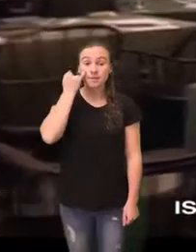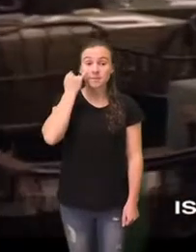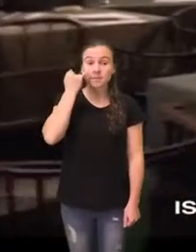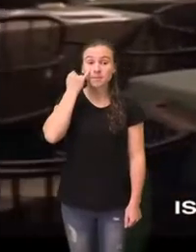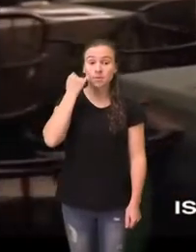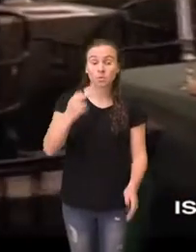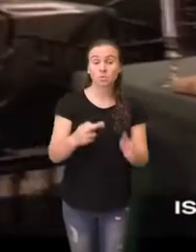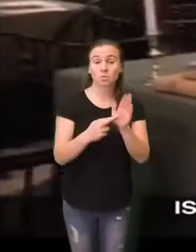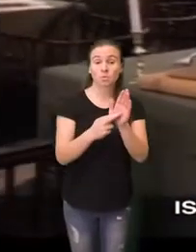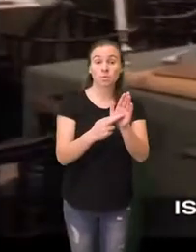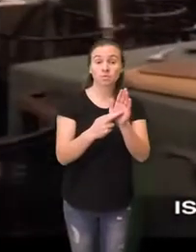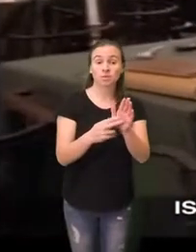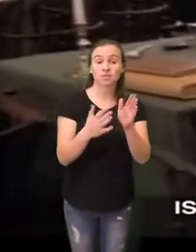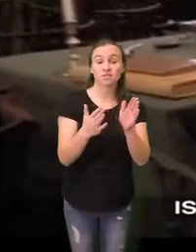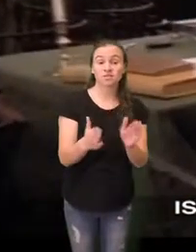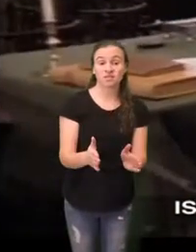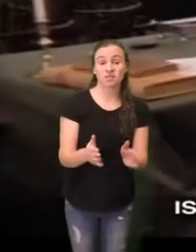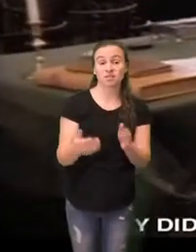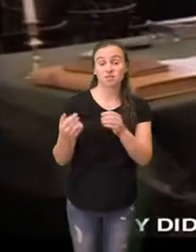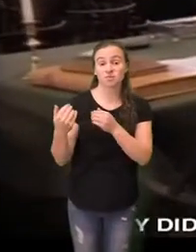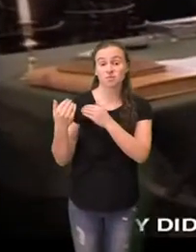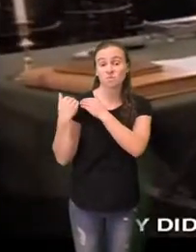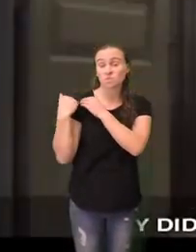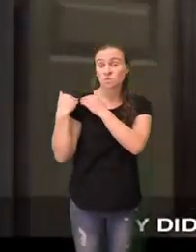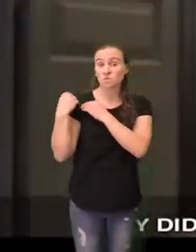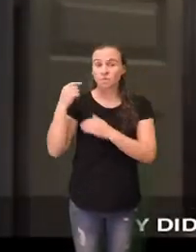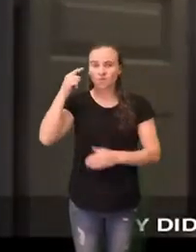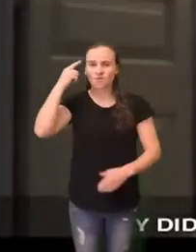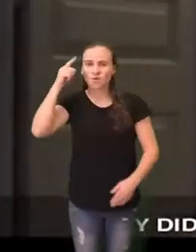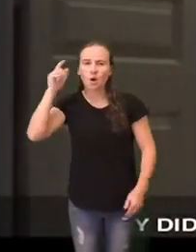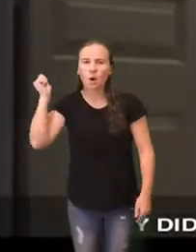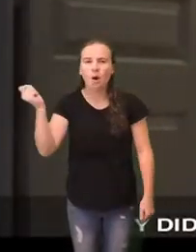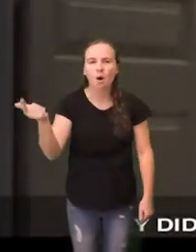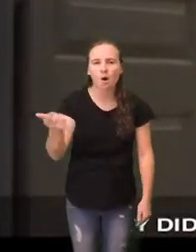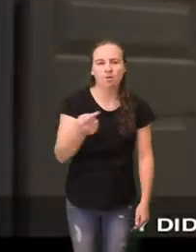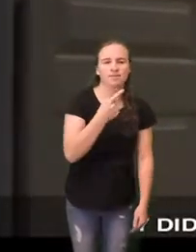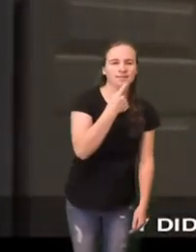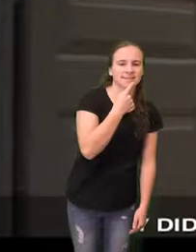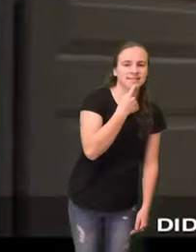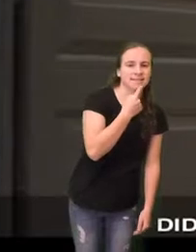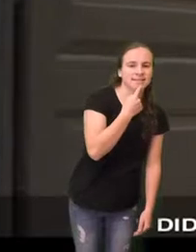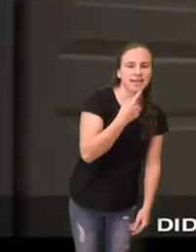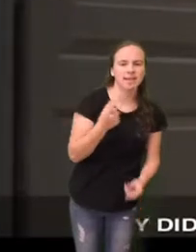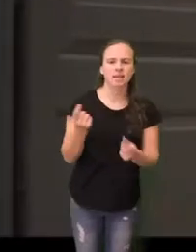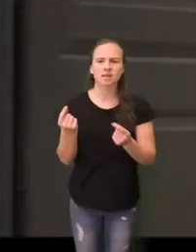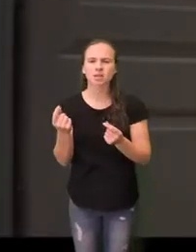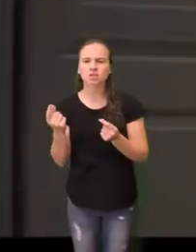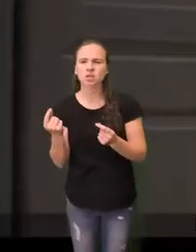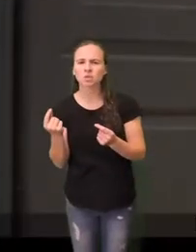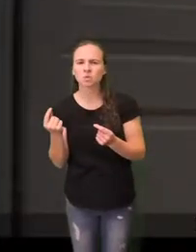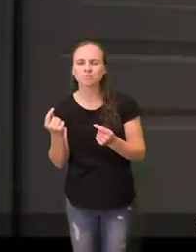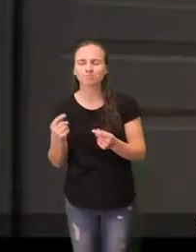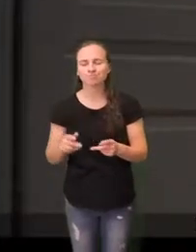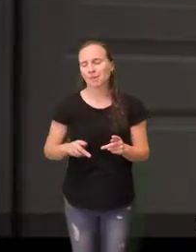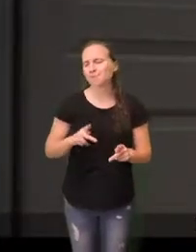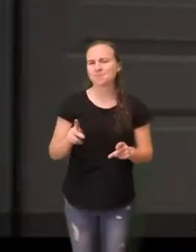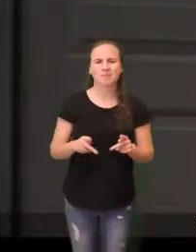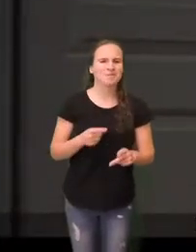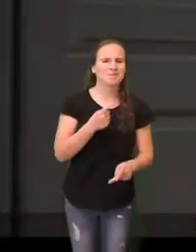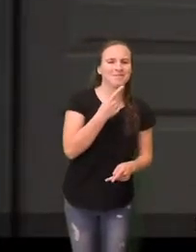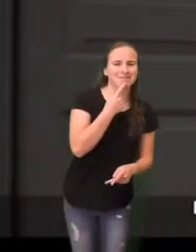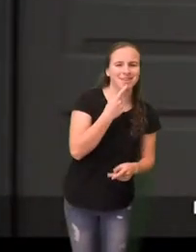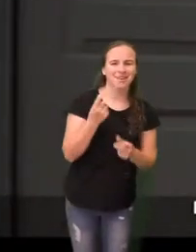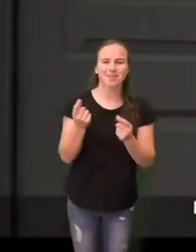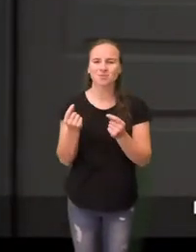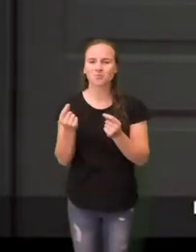proceedings absolutely secret. They did that, not in a conspiratorial way, but in the